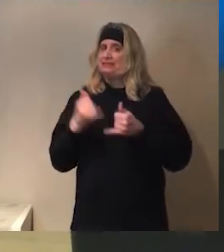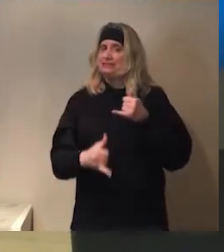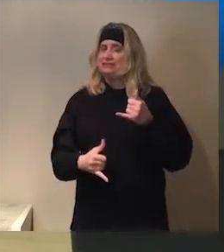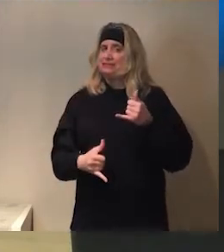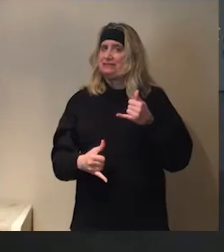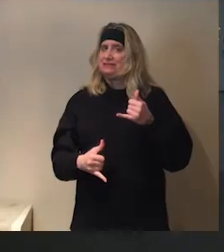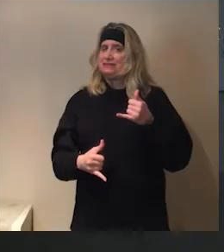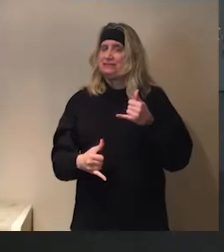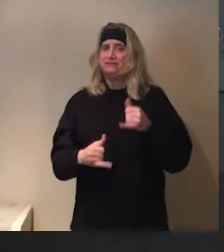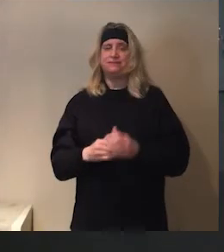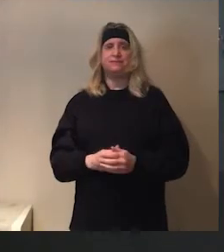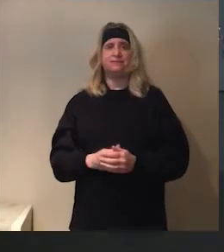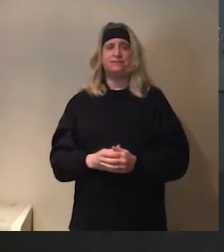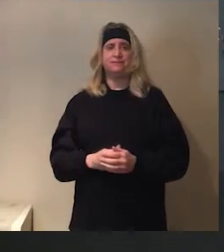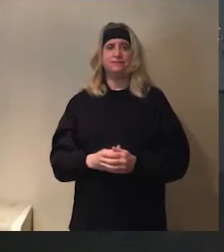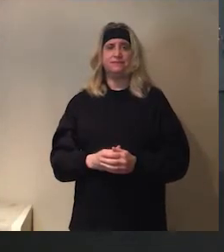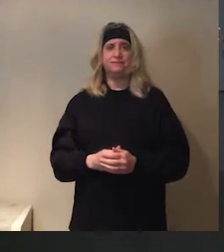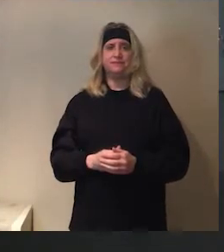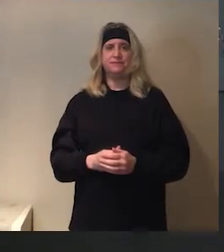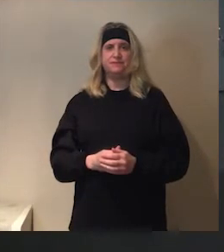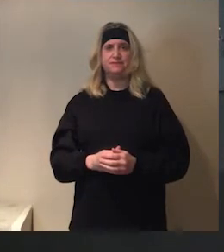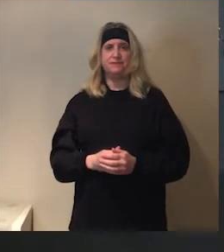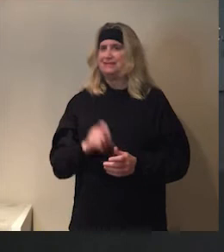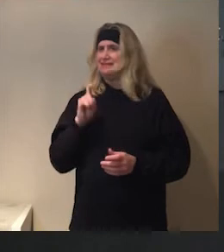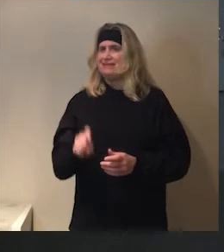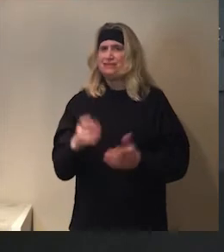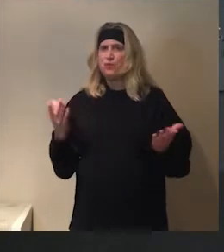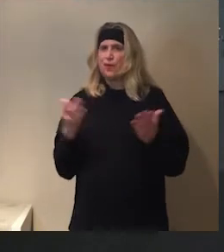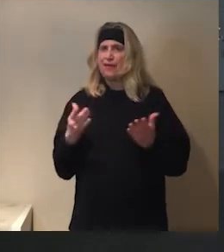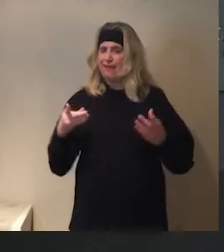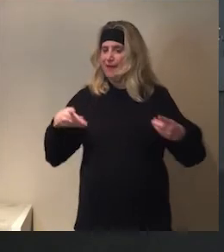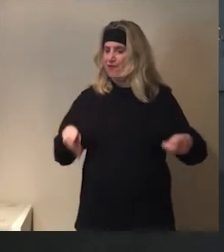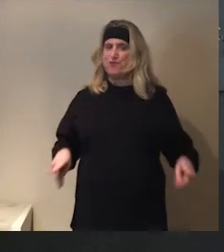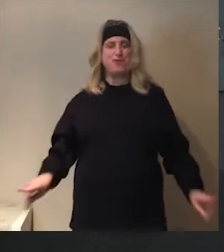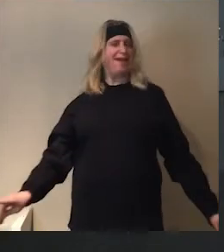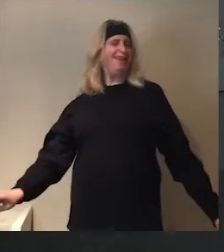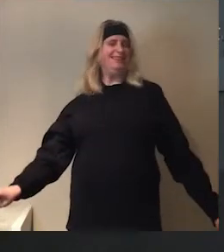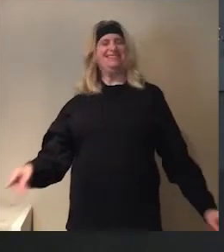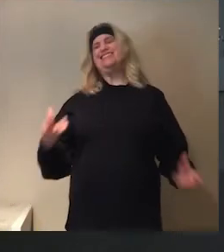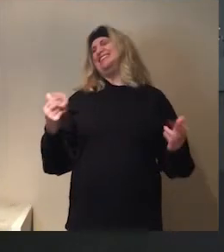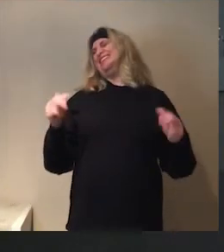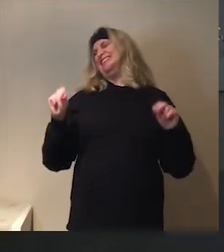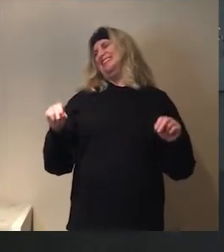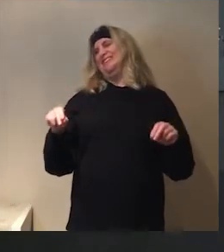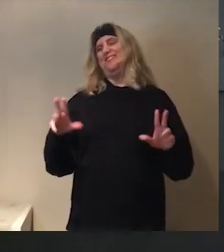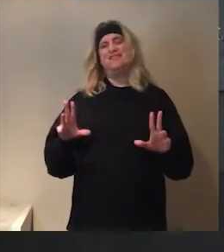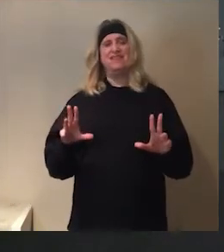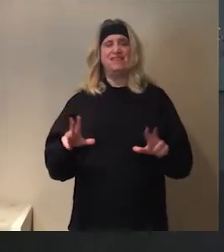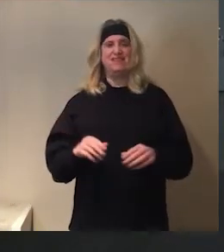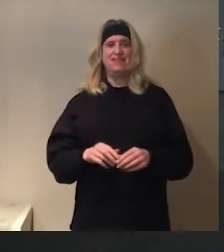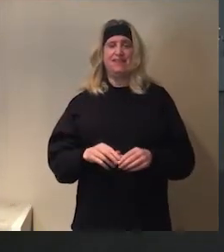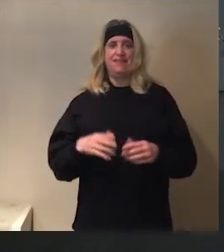we need, what do we need? A dress. Not a dress. Yes. We need